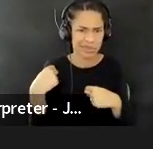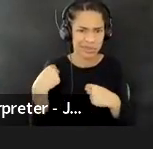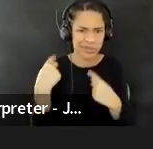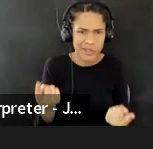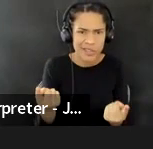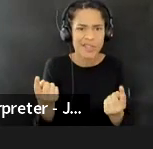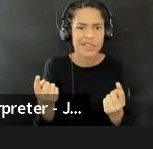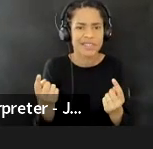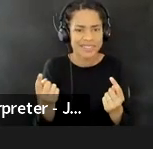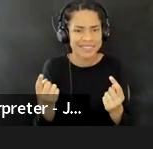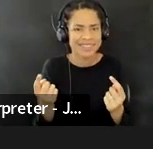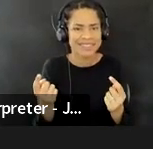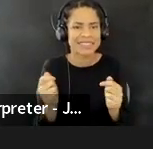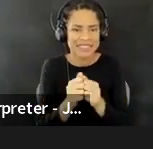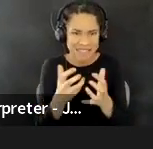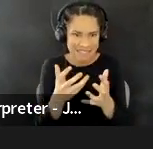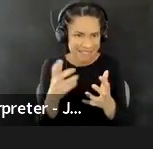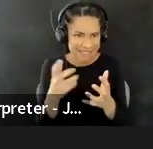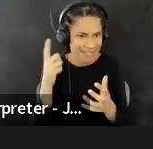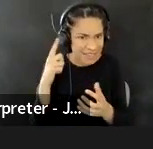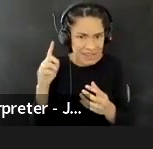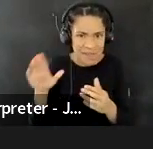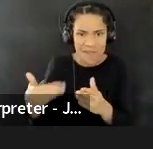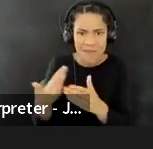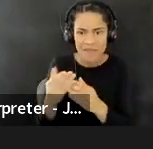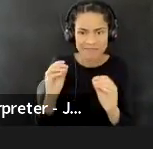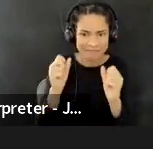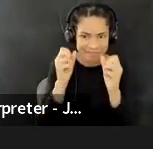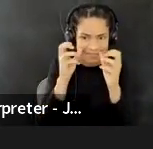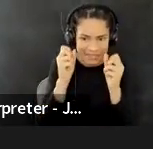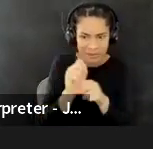hearing about the wonderful work we've been doing together.